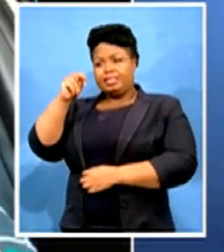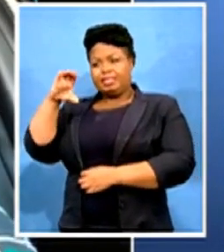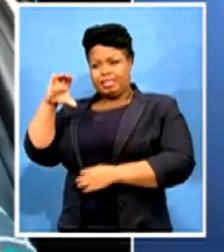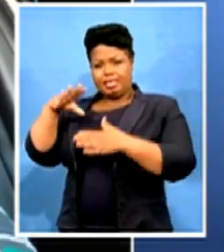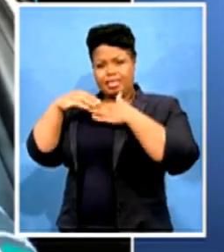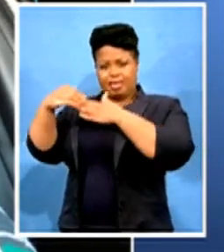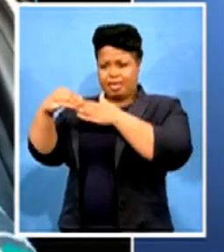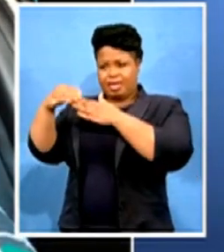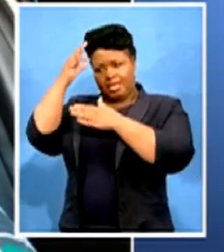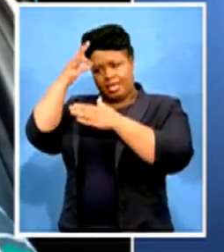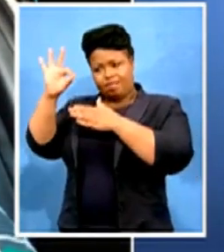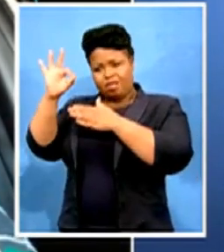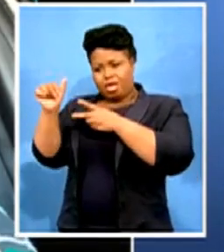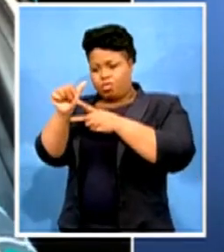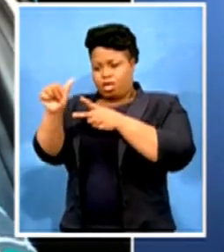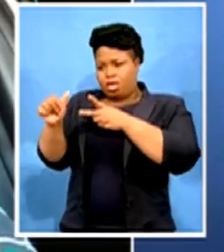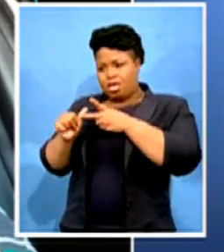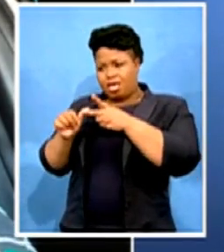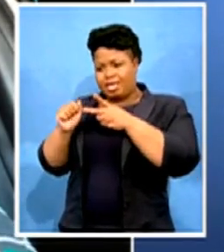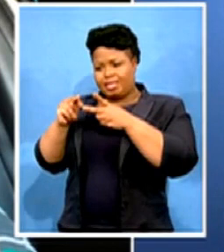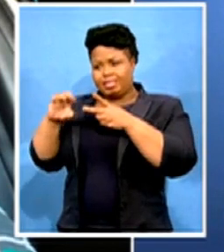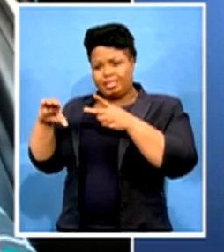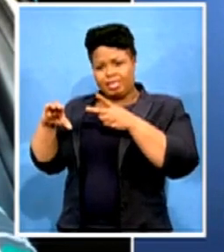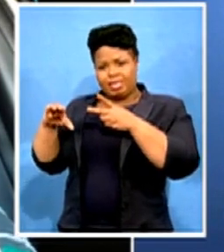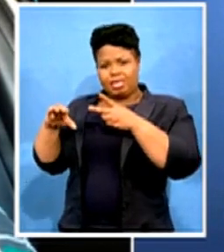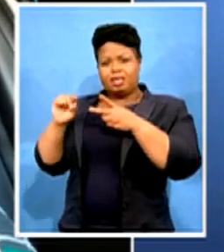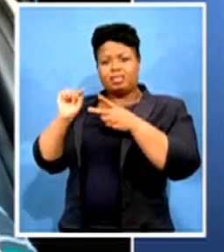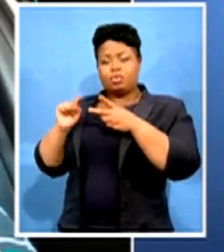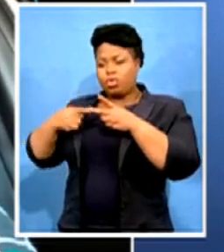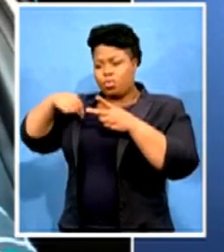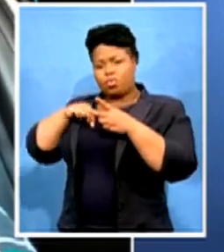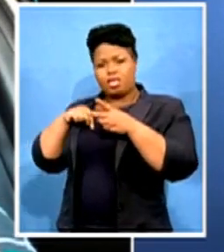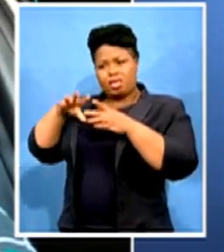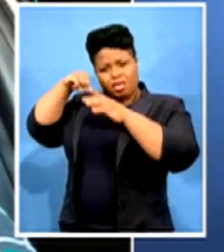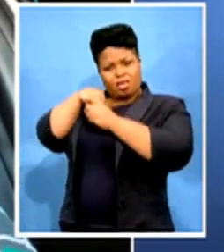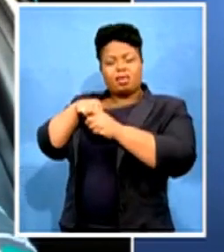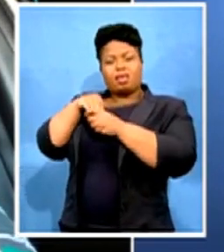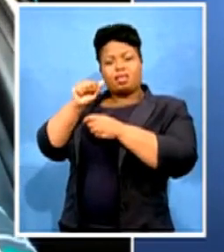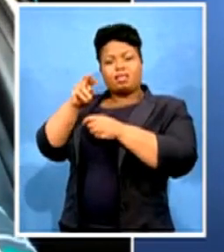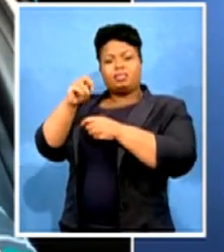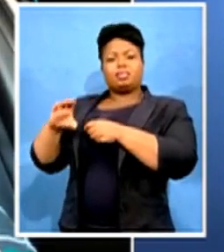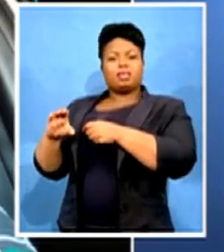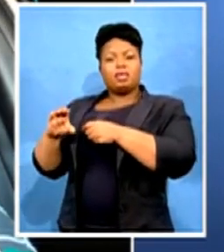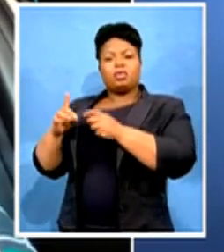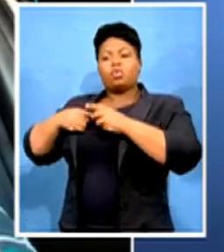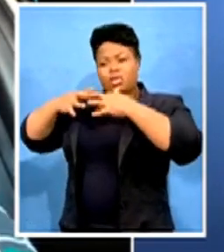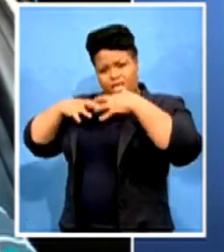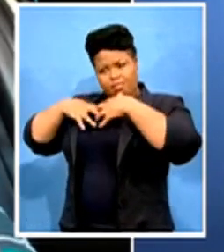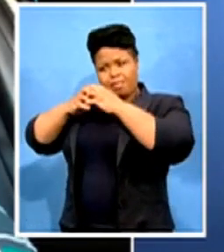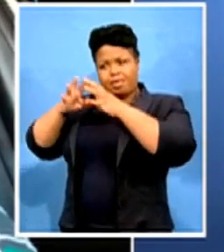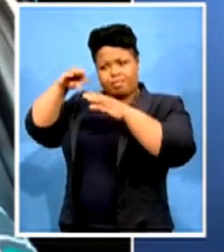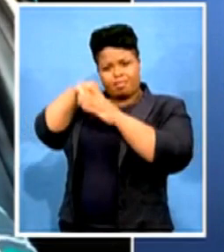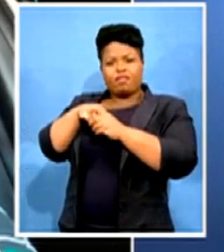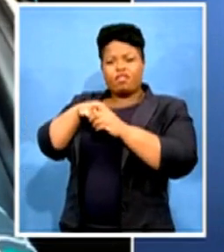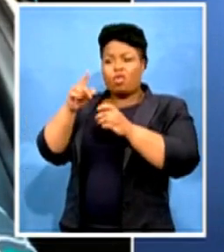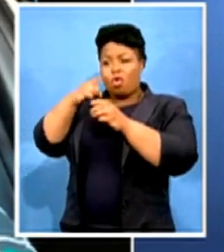the ANC. We are an integral part of the ANC. We form part of the collective. But a wrong is a wrong.